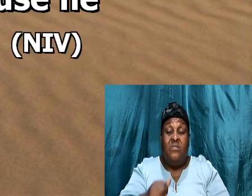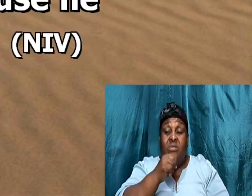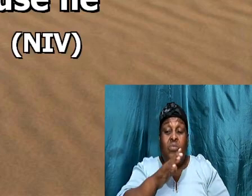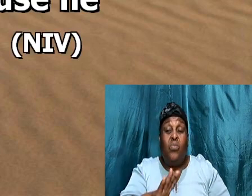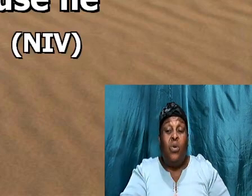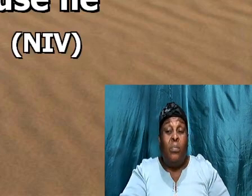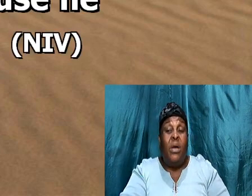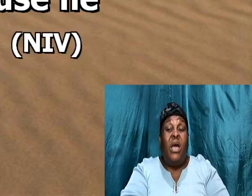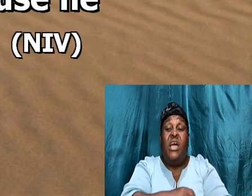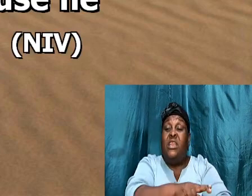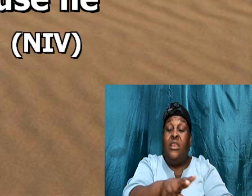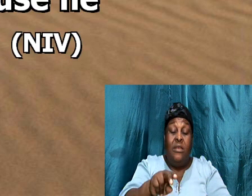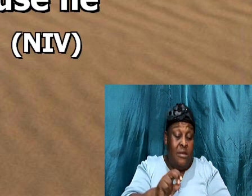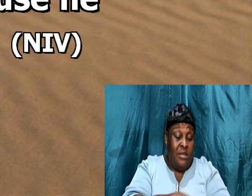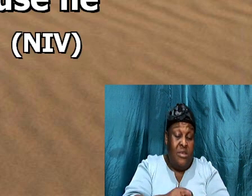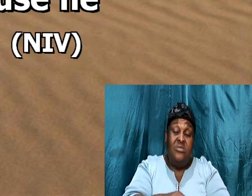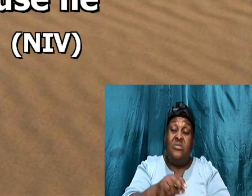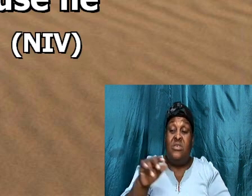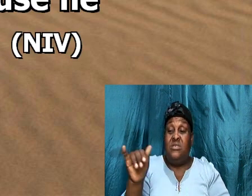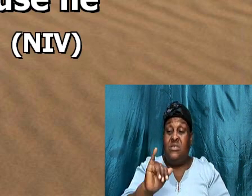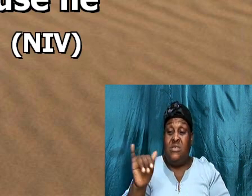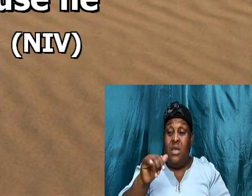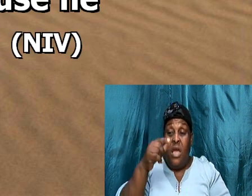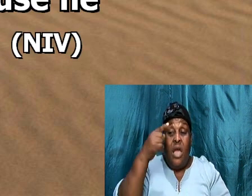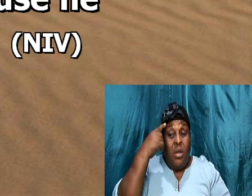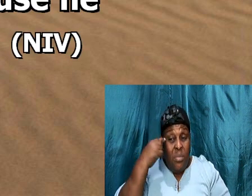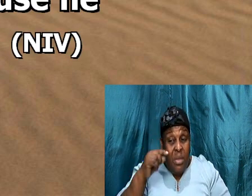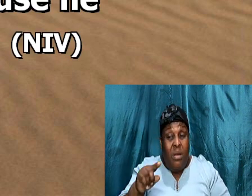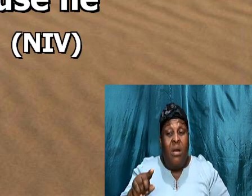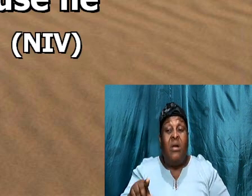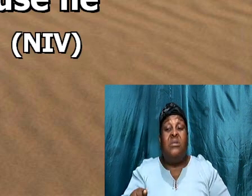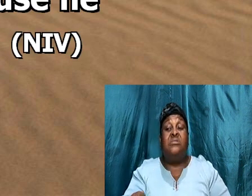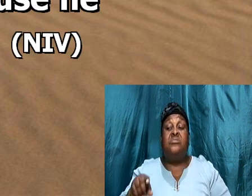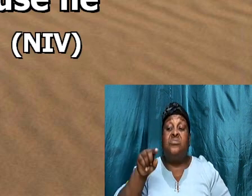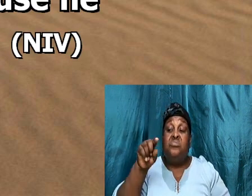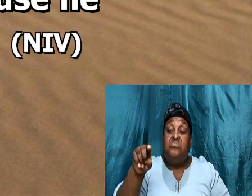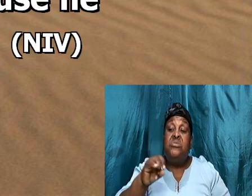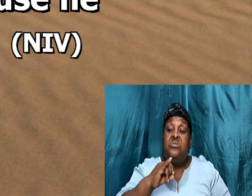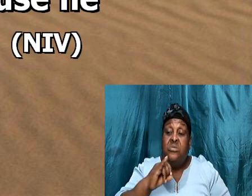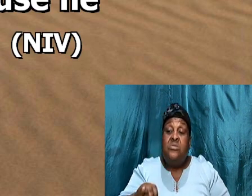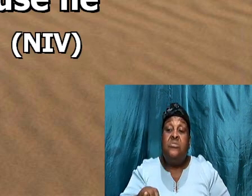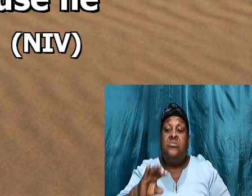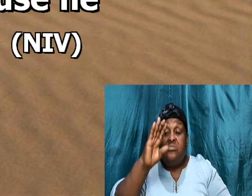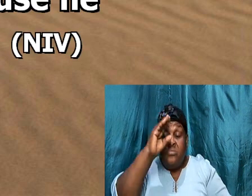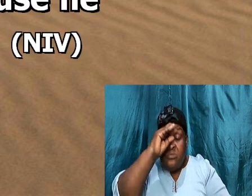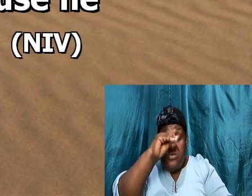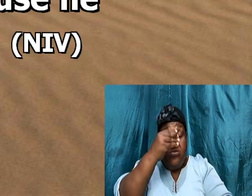a nation also, because, he is your offspring,